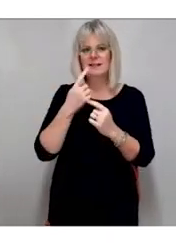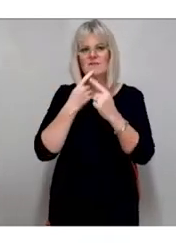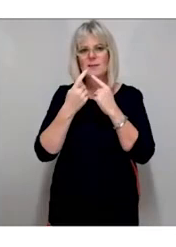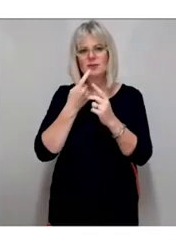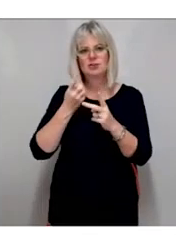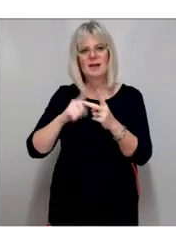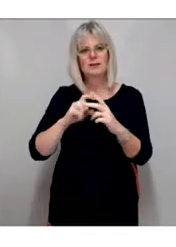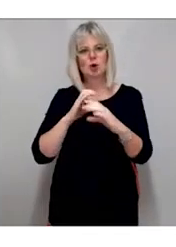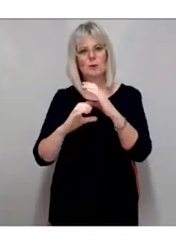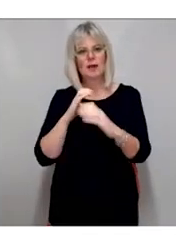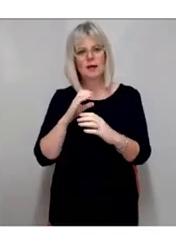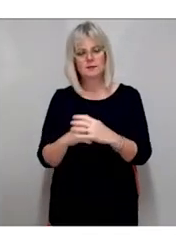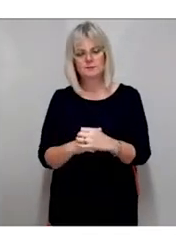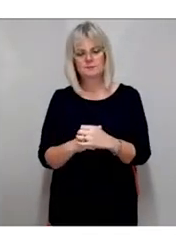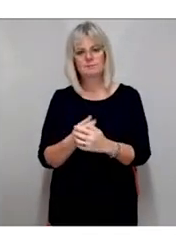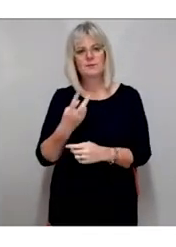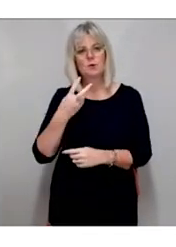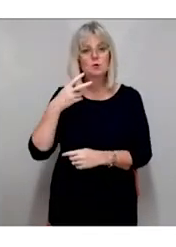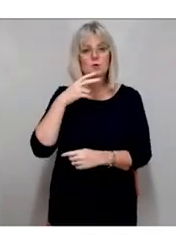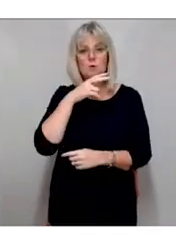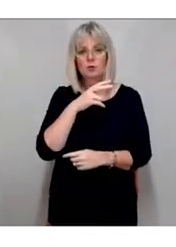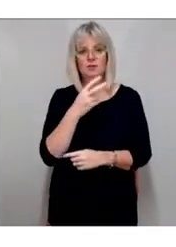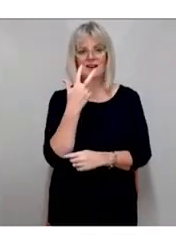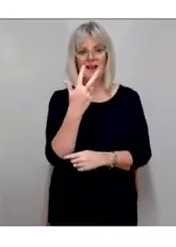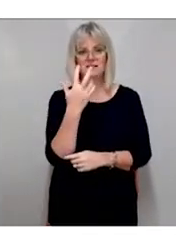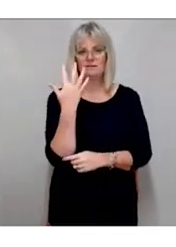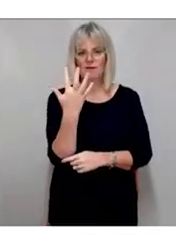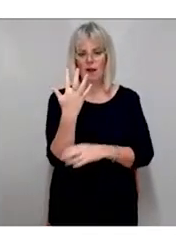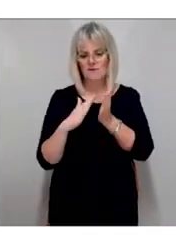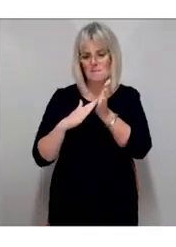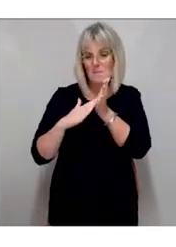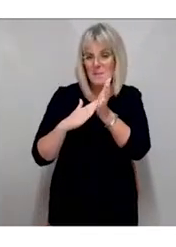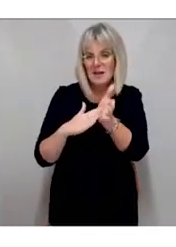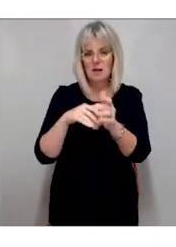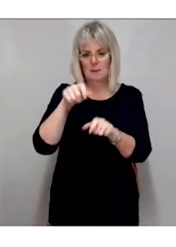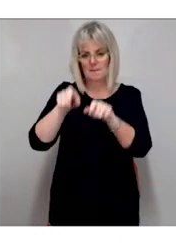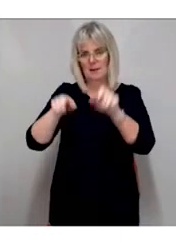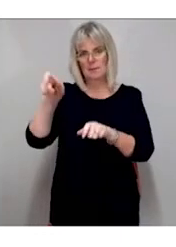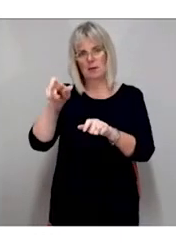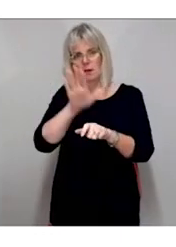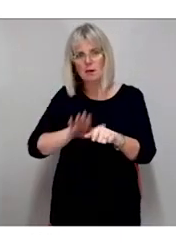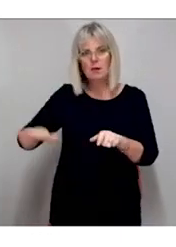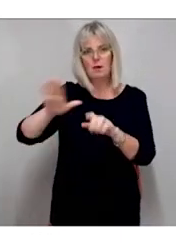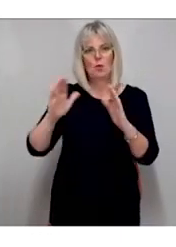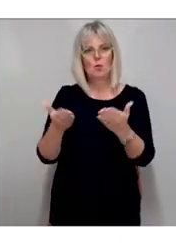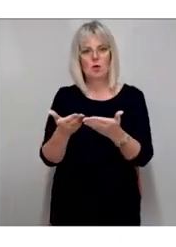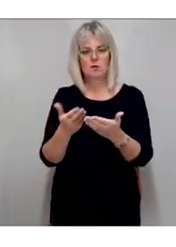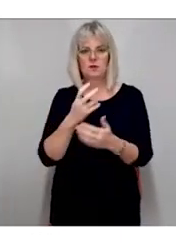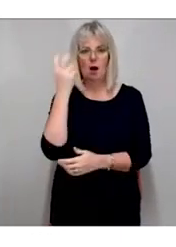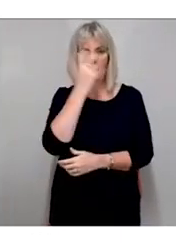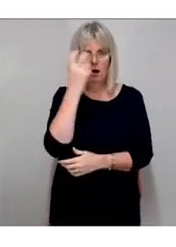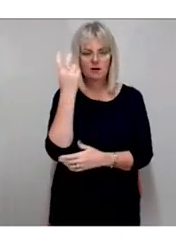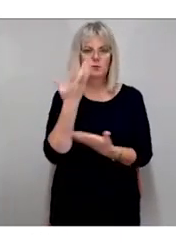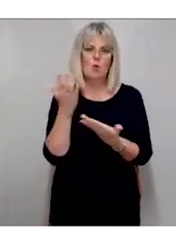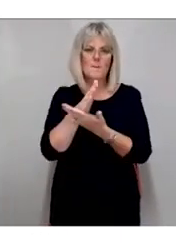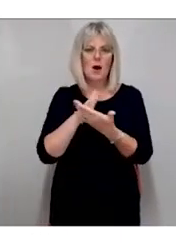285 million people worldwide are blind or partially sighted. In the UK, more than 2 million people live with